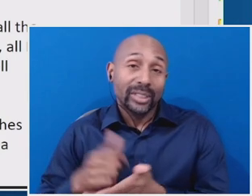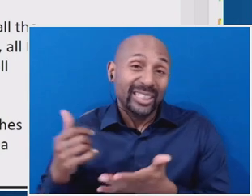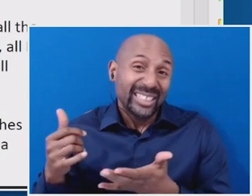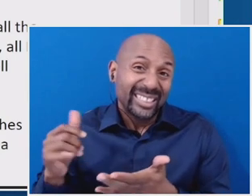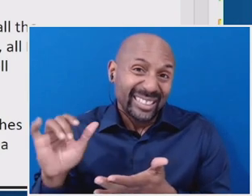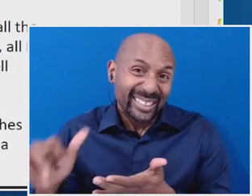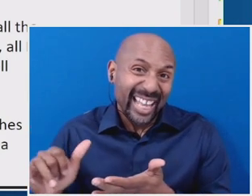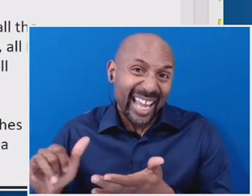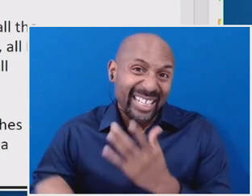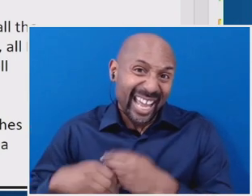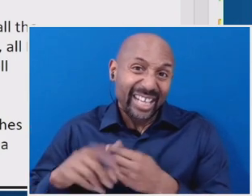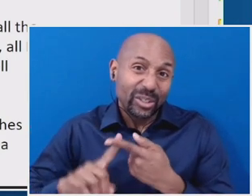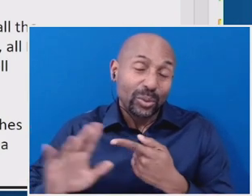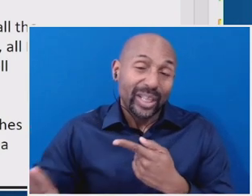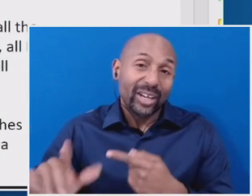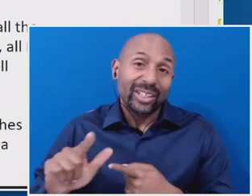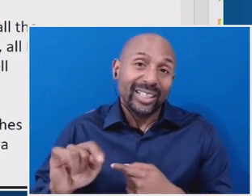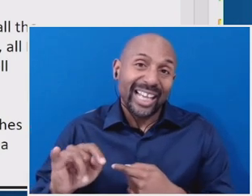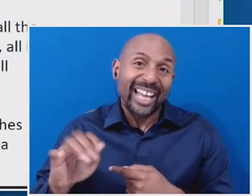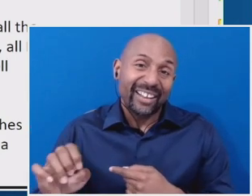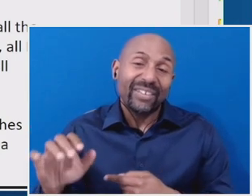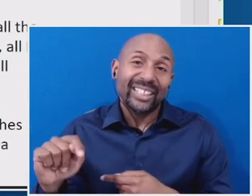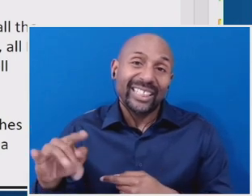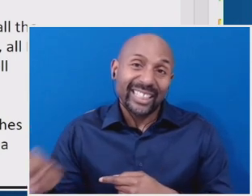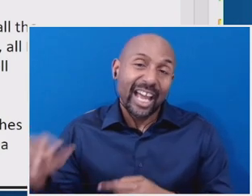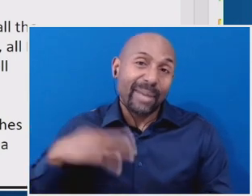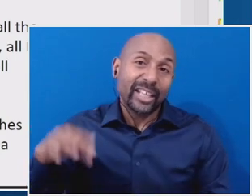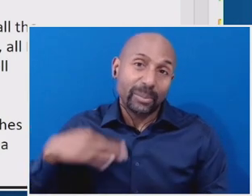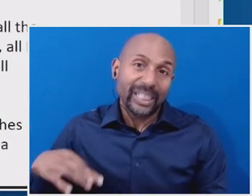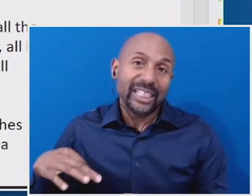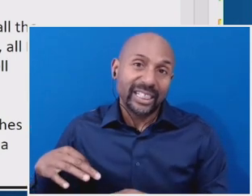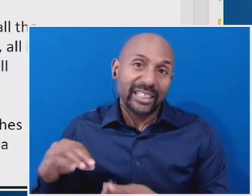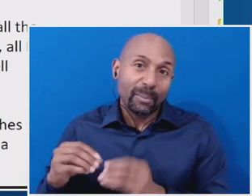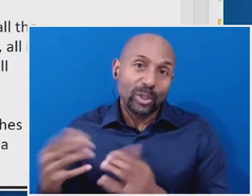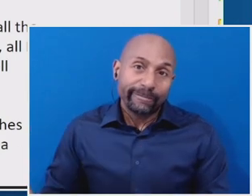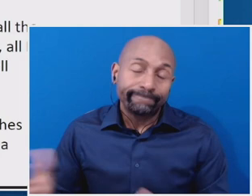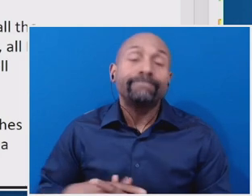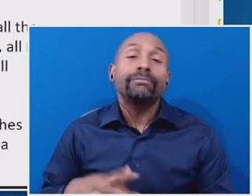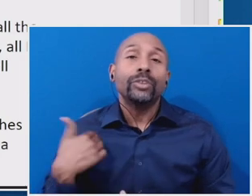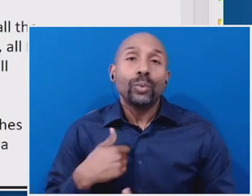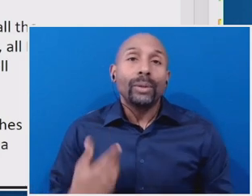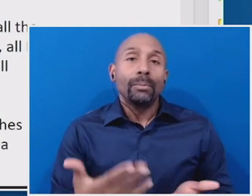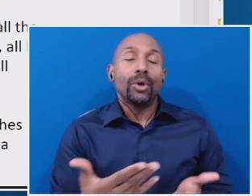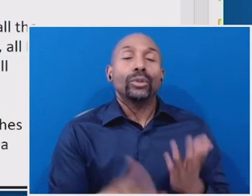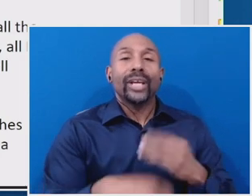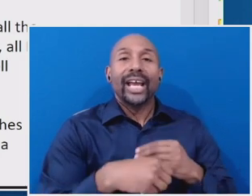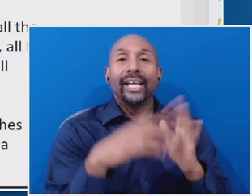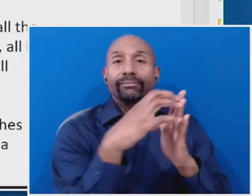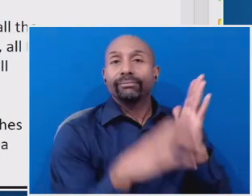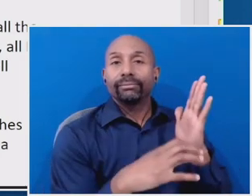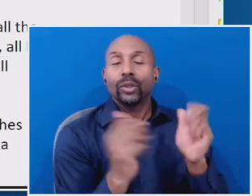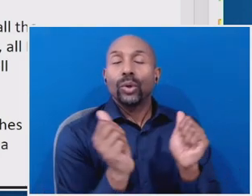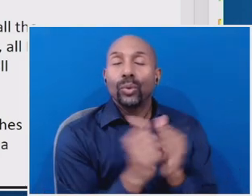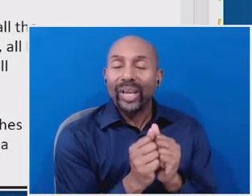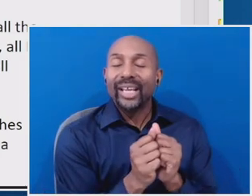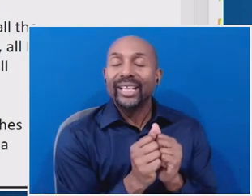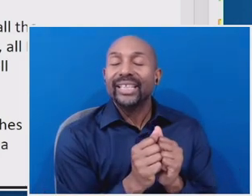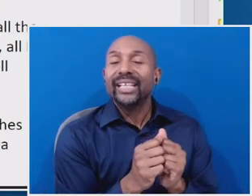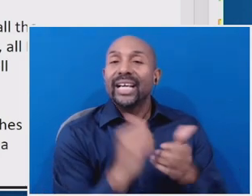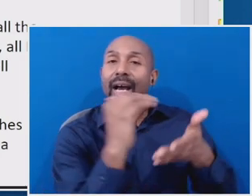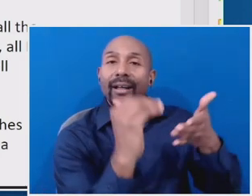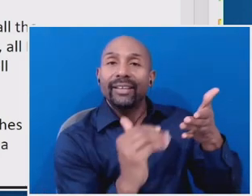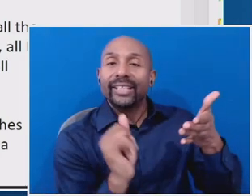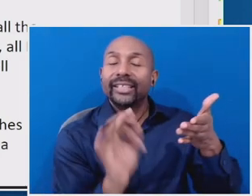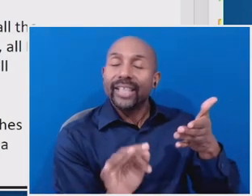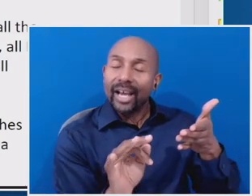would add toward their lifetime eligibility. So we all, we propose to create a provision with a non-exhaustive list of conditions that, uh, that